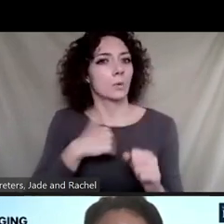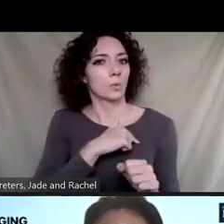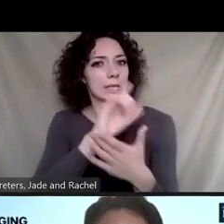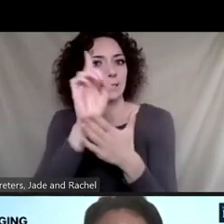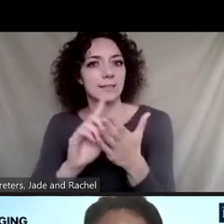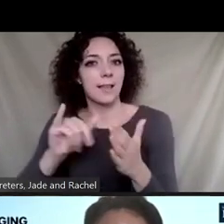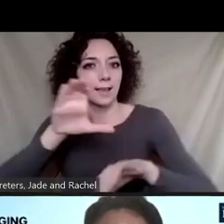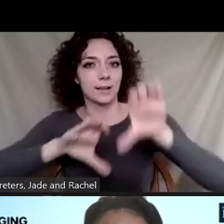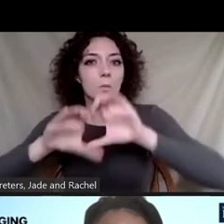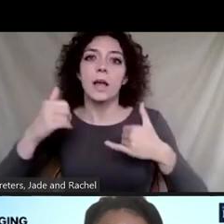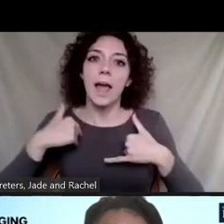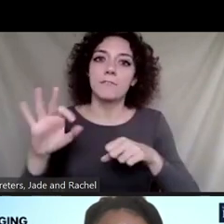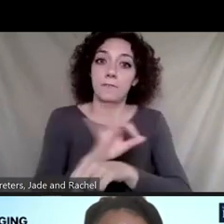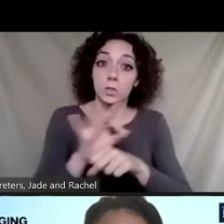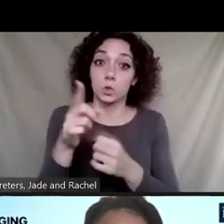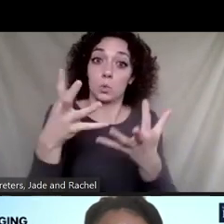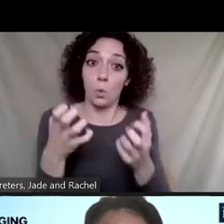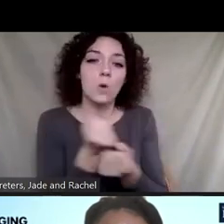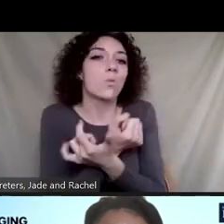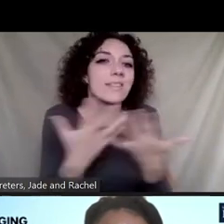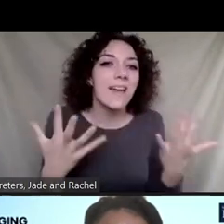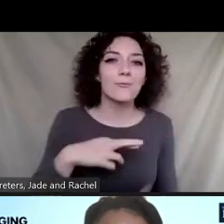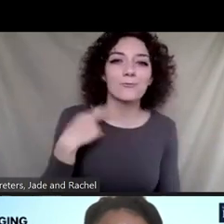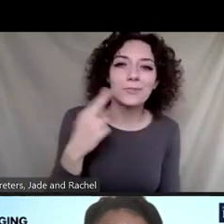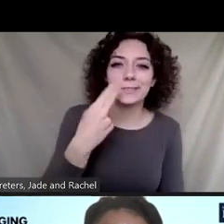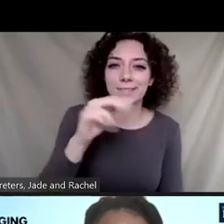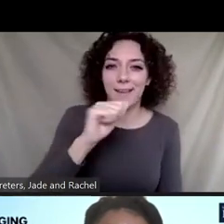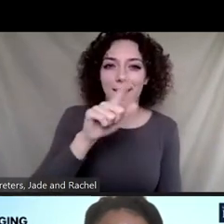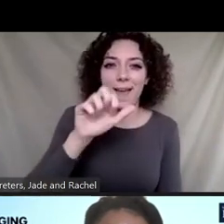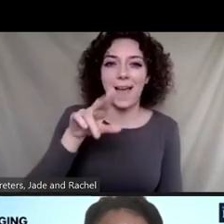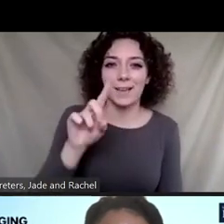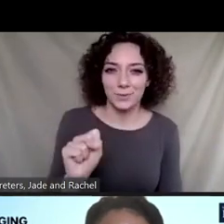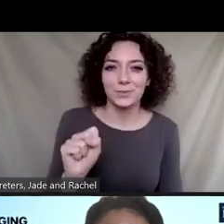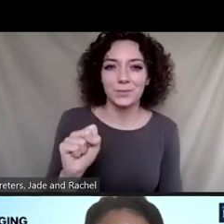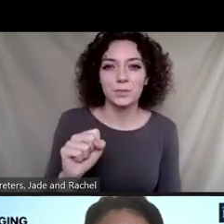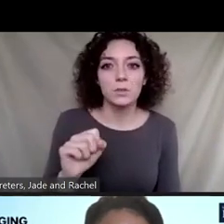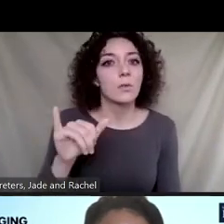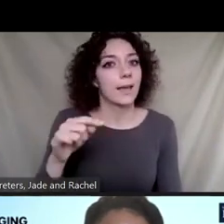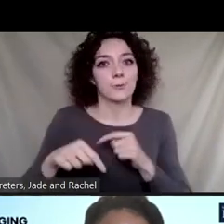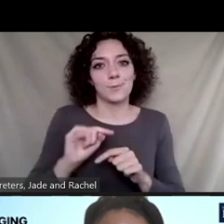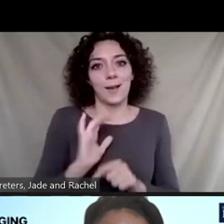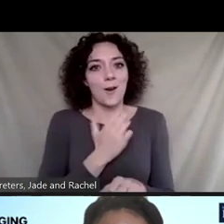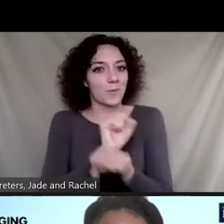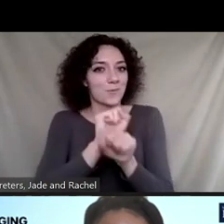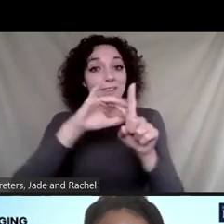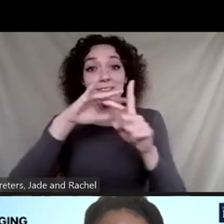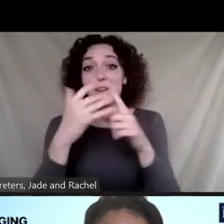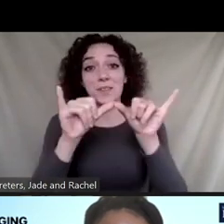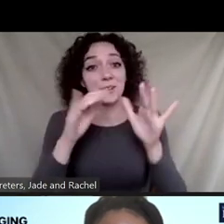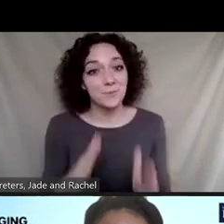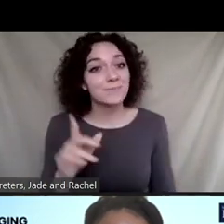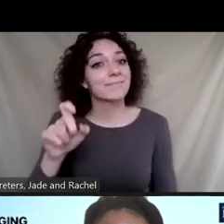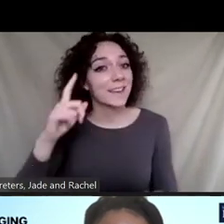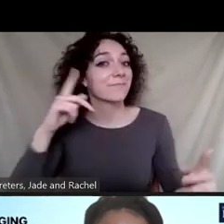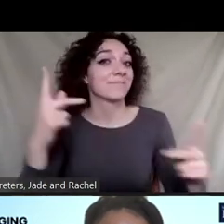function you want without those hazards? And so this gets back to all the work that we normally do as environmental engineers to figure out fate and